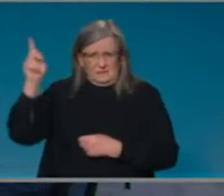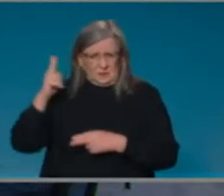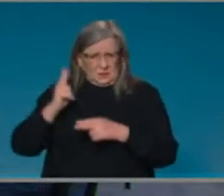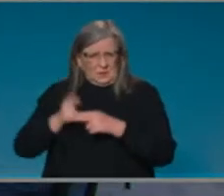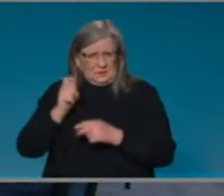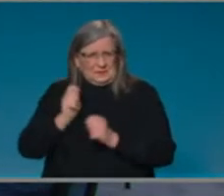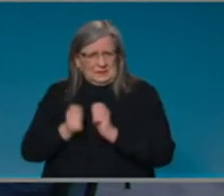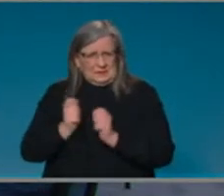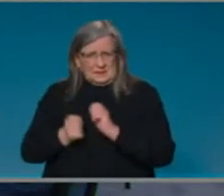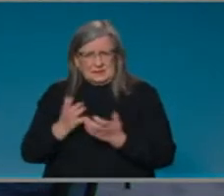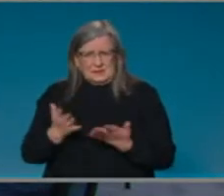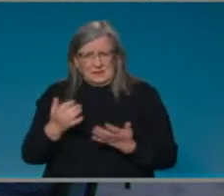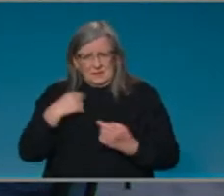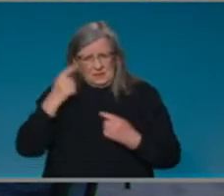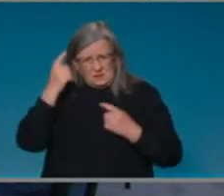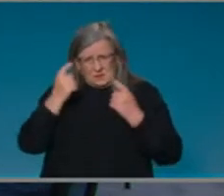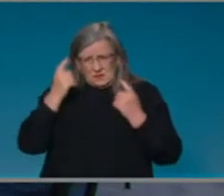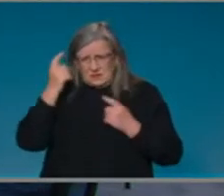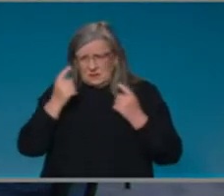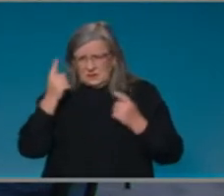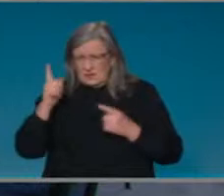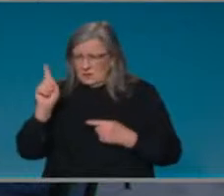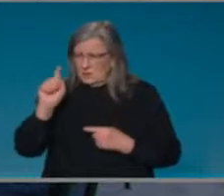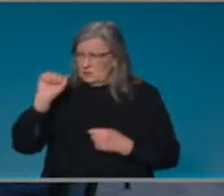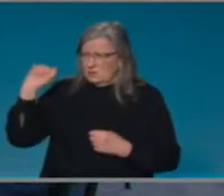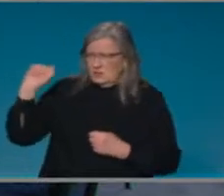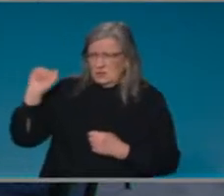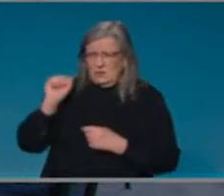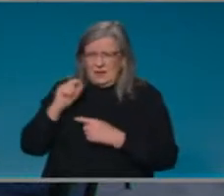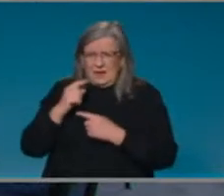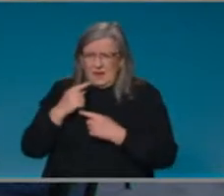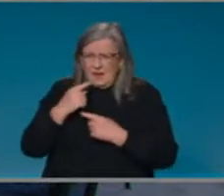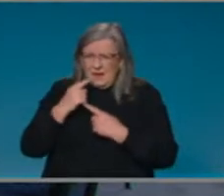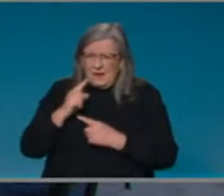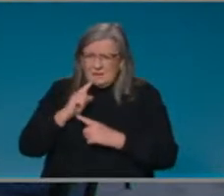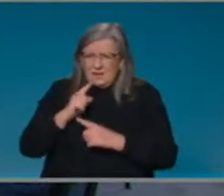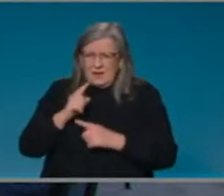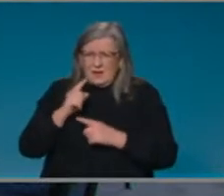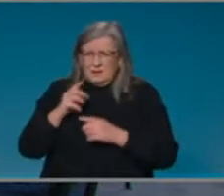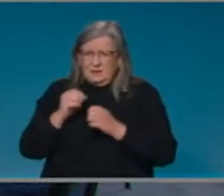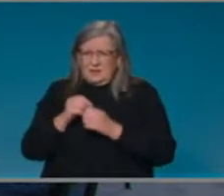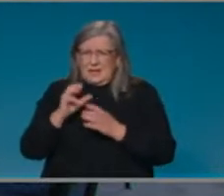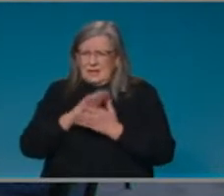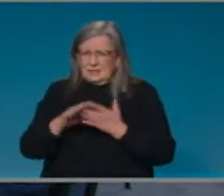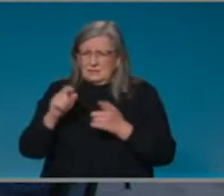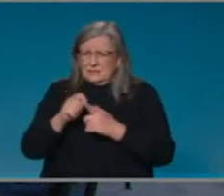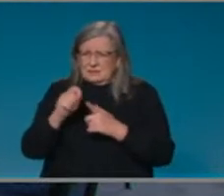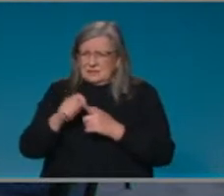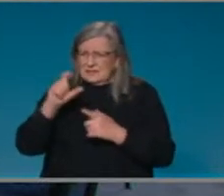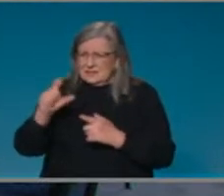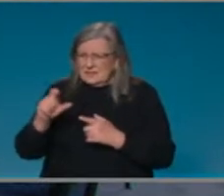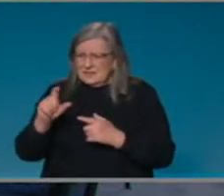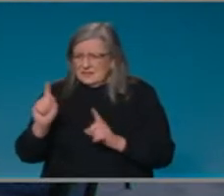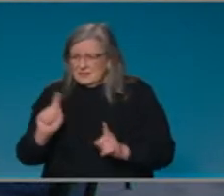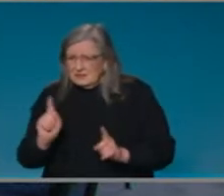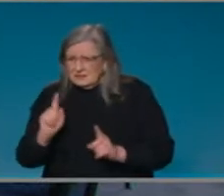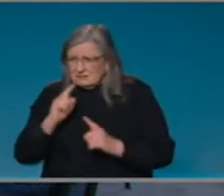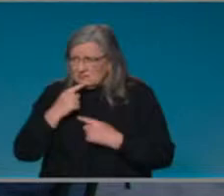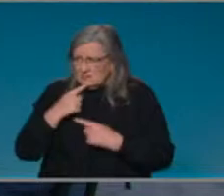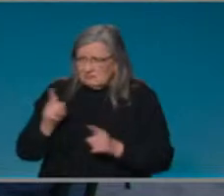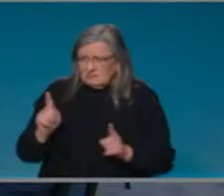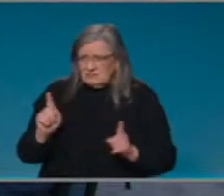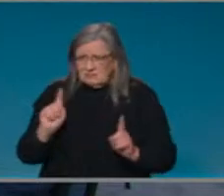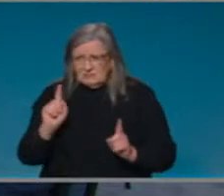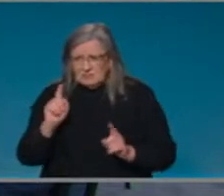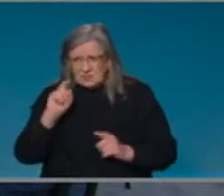to the AHPPC that you're giving on things like on rapid testing? And what role do you see that playing, I guess, at the 70 and at the